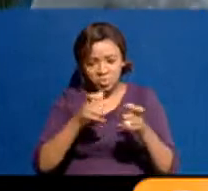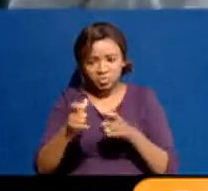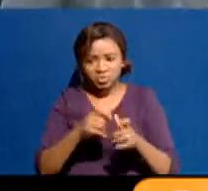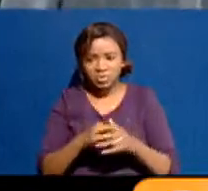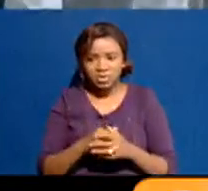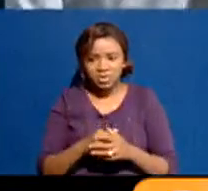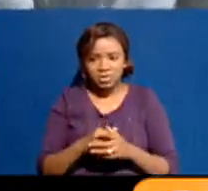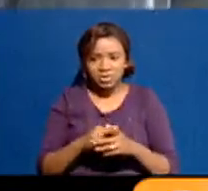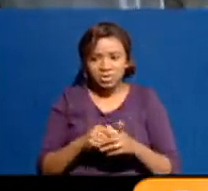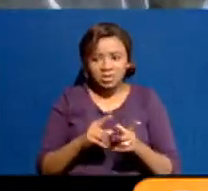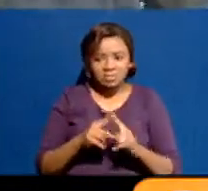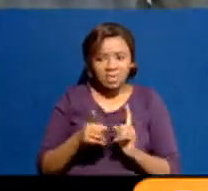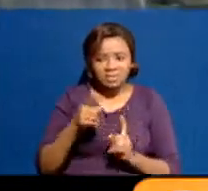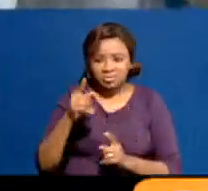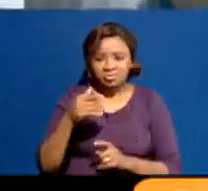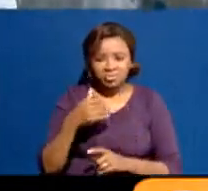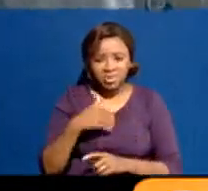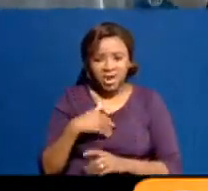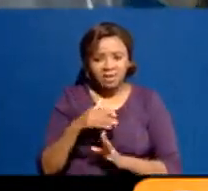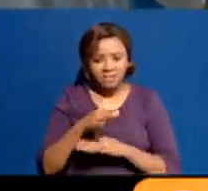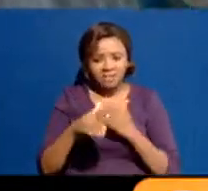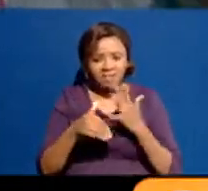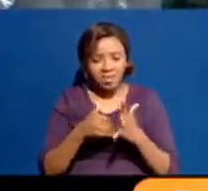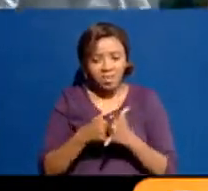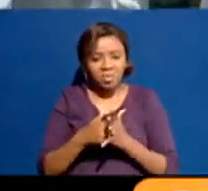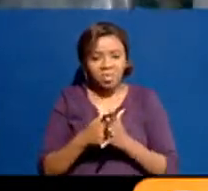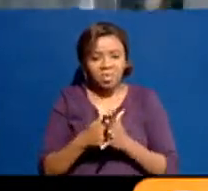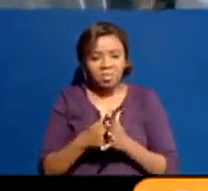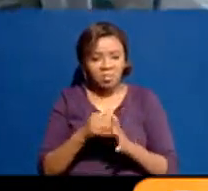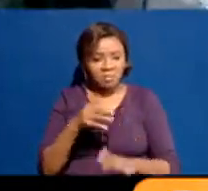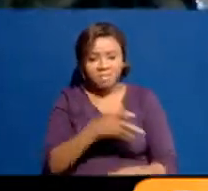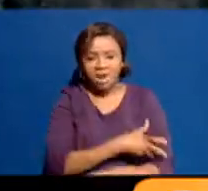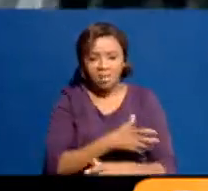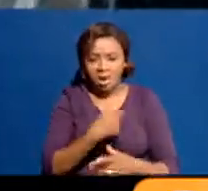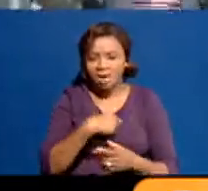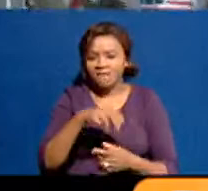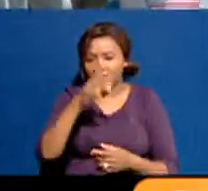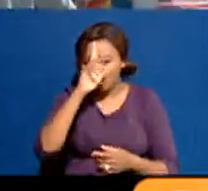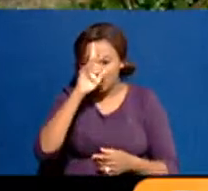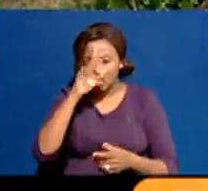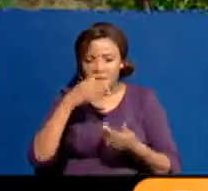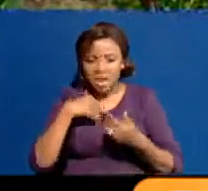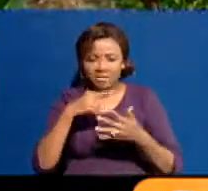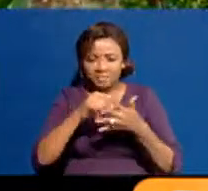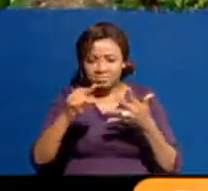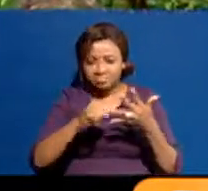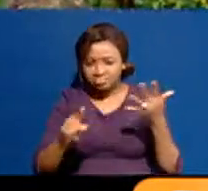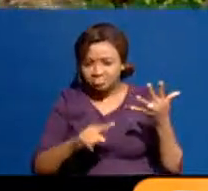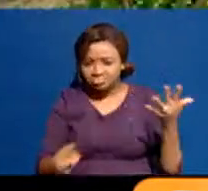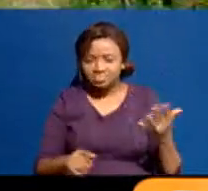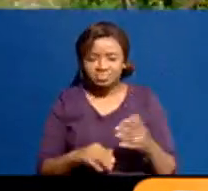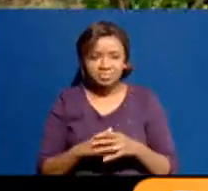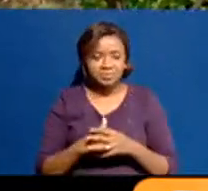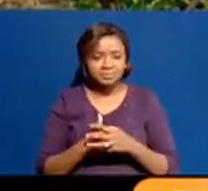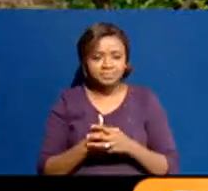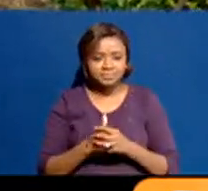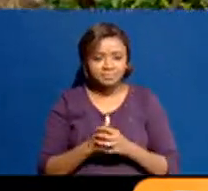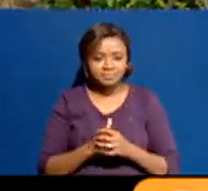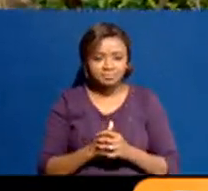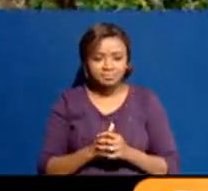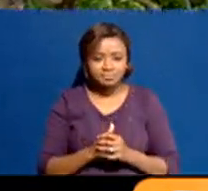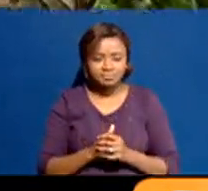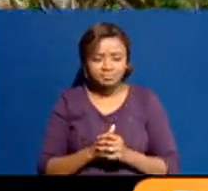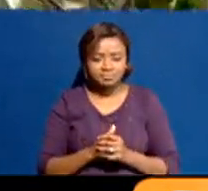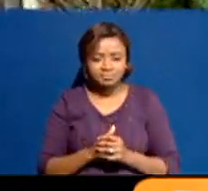the laws. You have the entire machinery, the police, and all these other groupings and so on. And, yes, of course, I mean, if you're coming from the